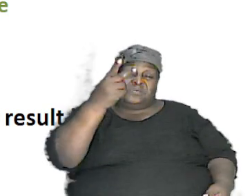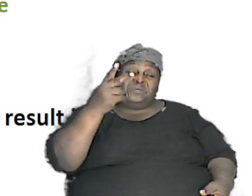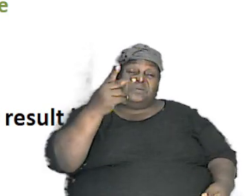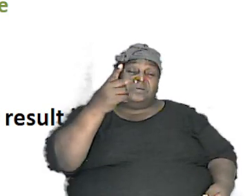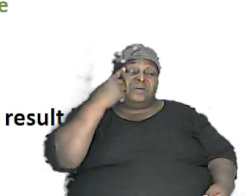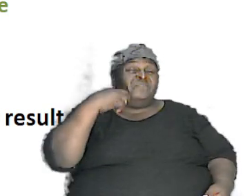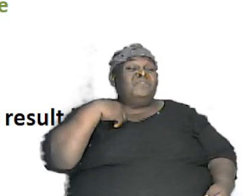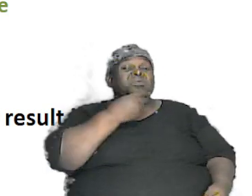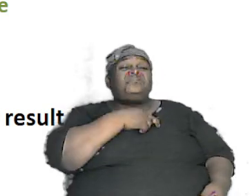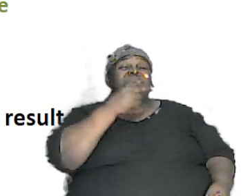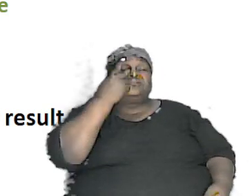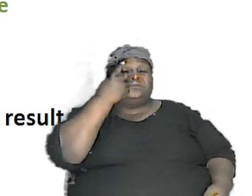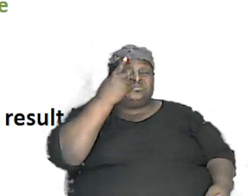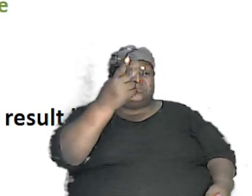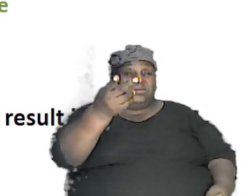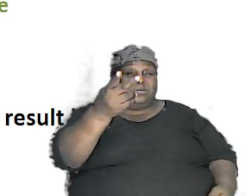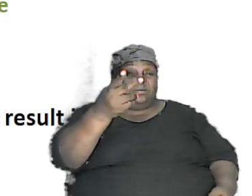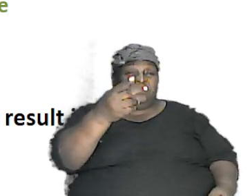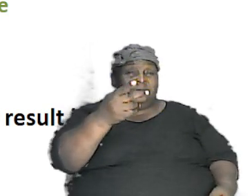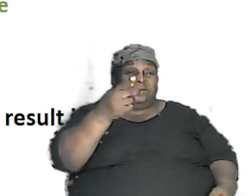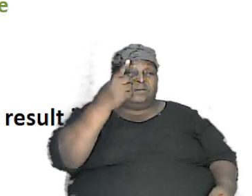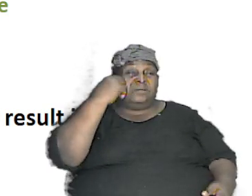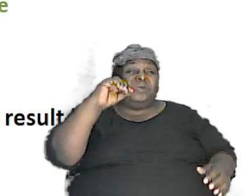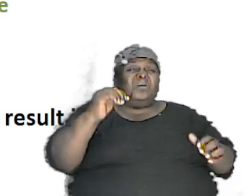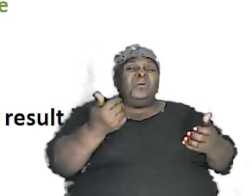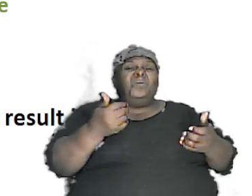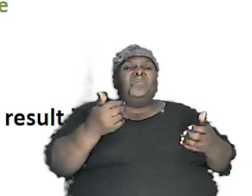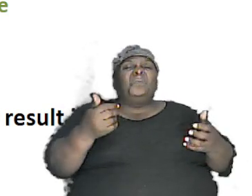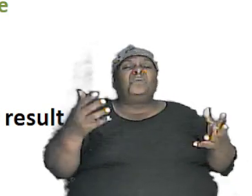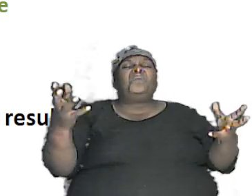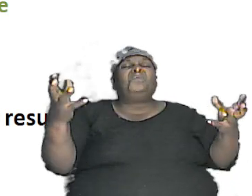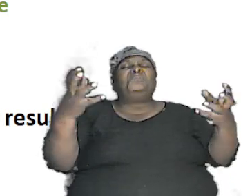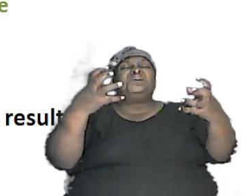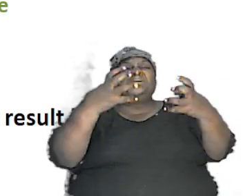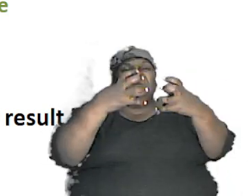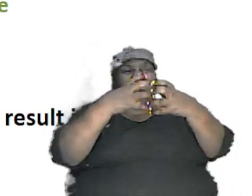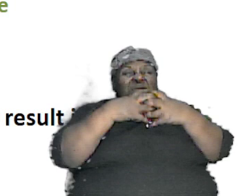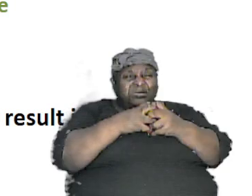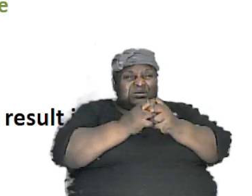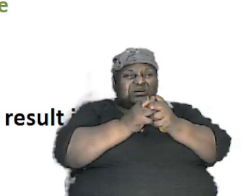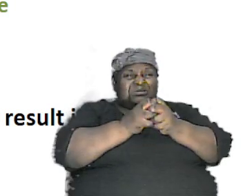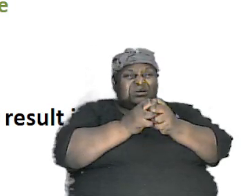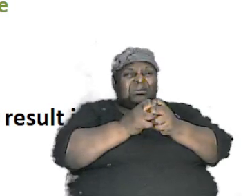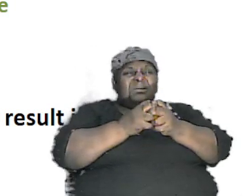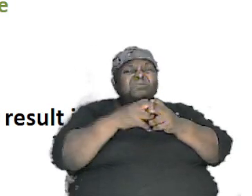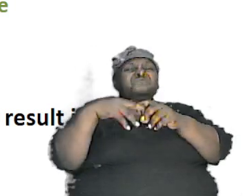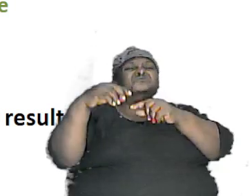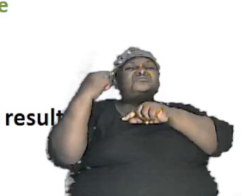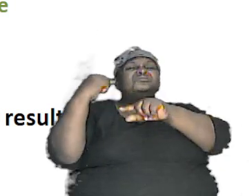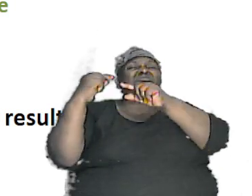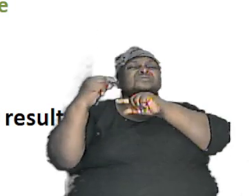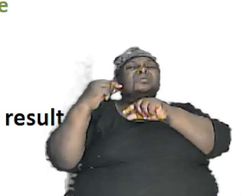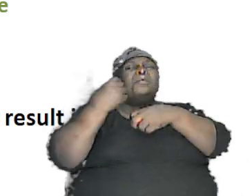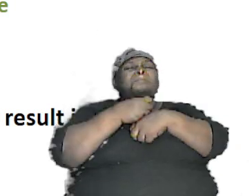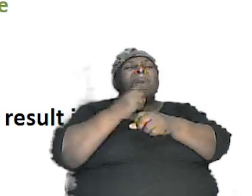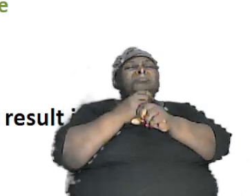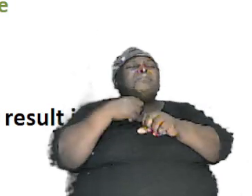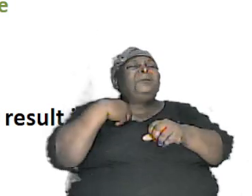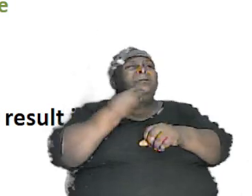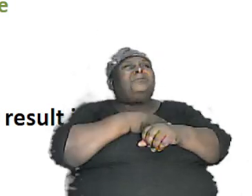how combination of genes can cause us to look so